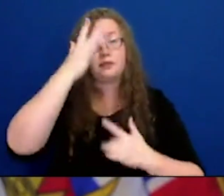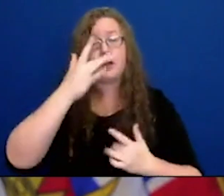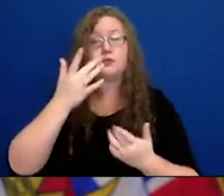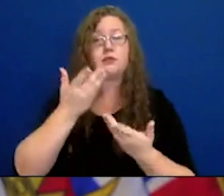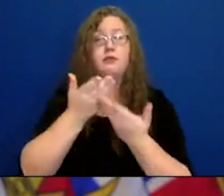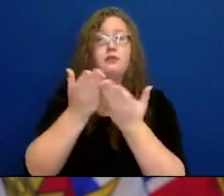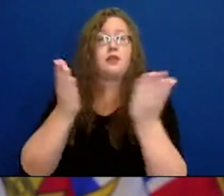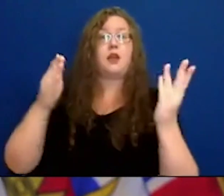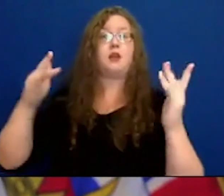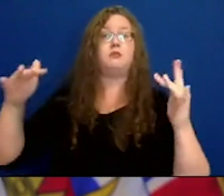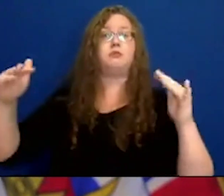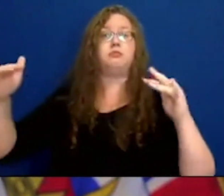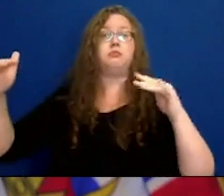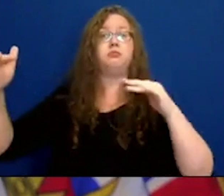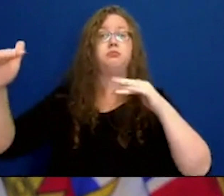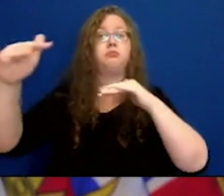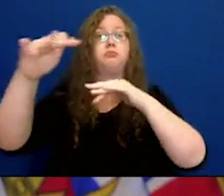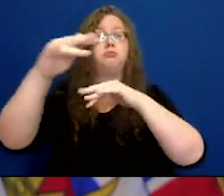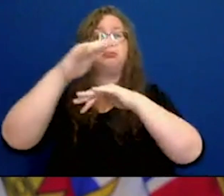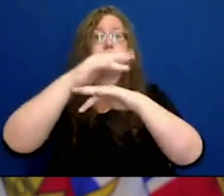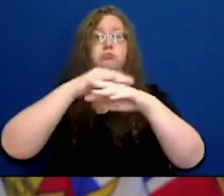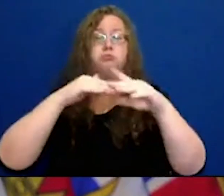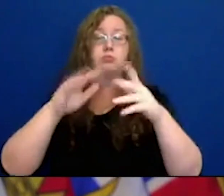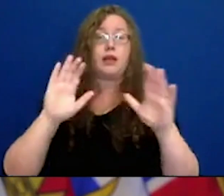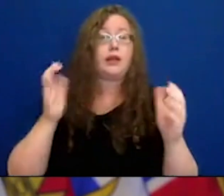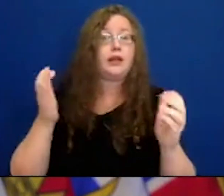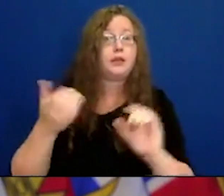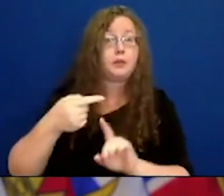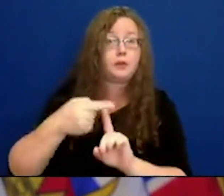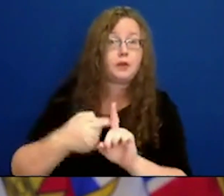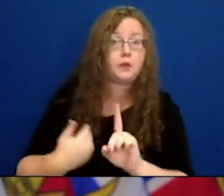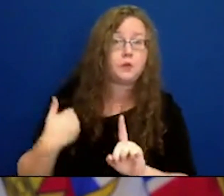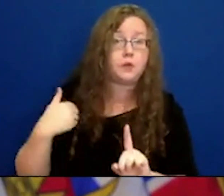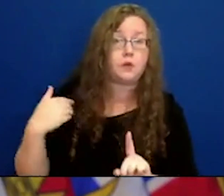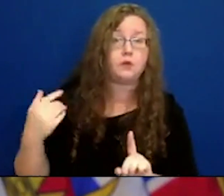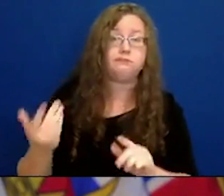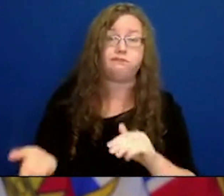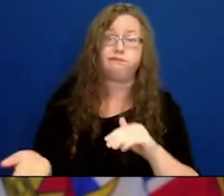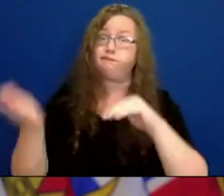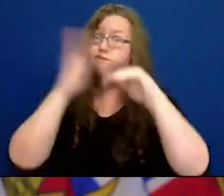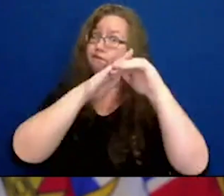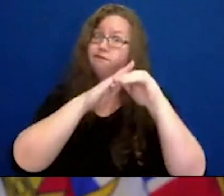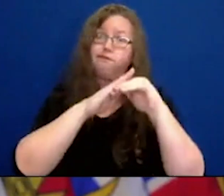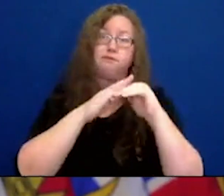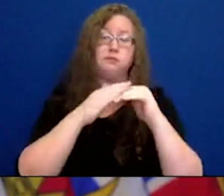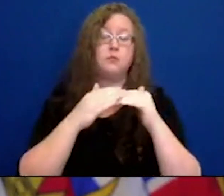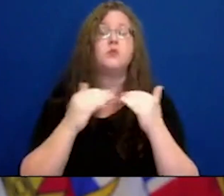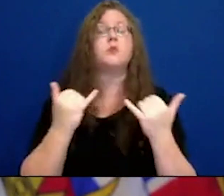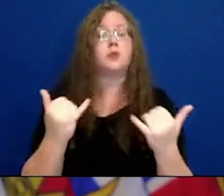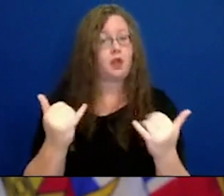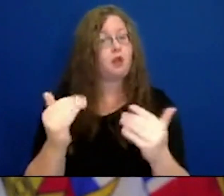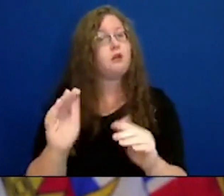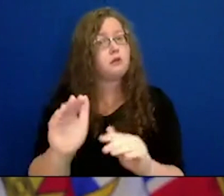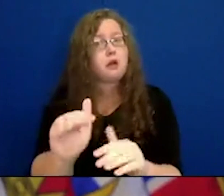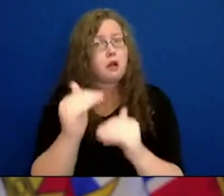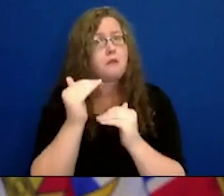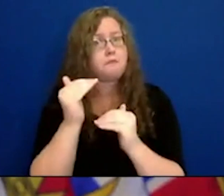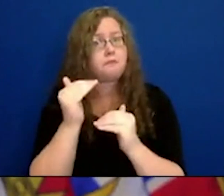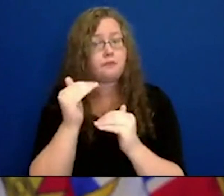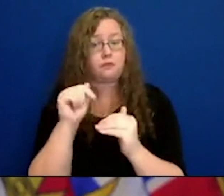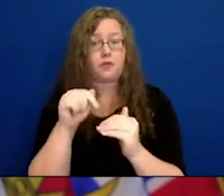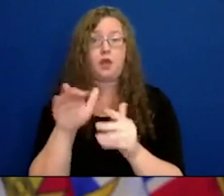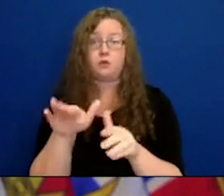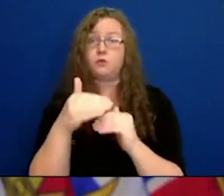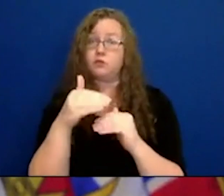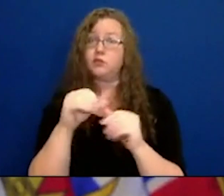that is much higher than it was even a few weeks ago. So that is why we feel we've put in these restrictions now. And they